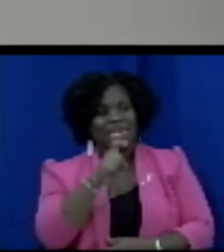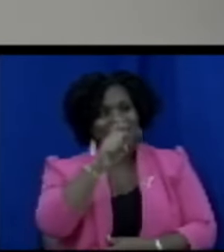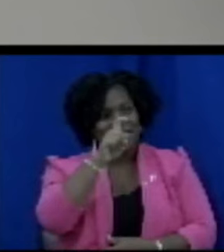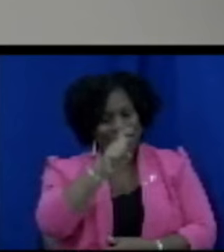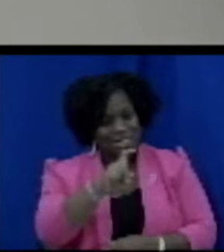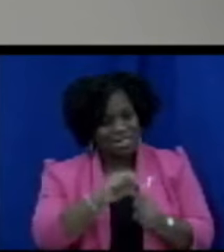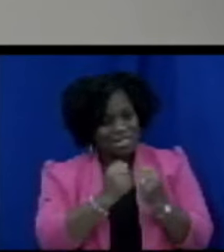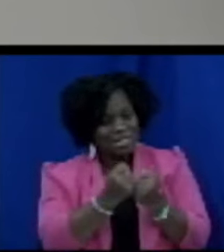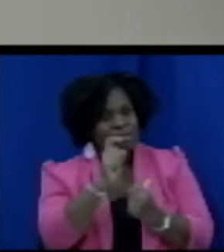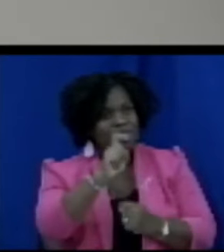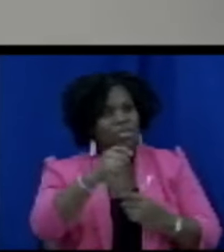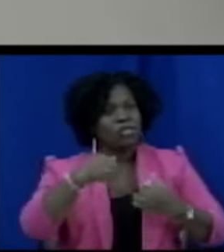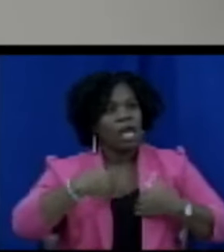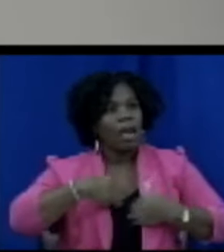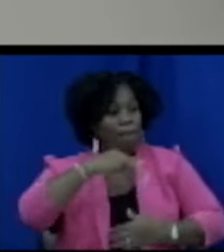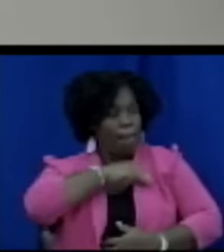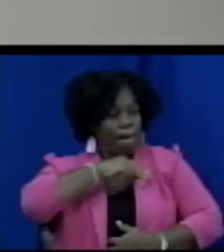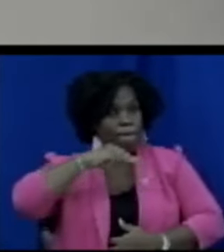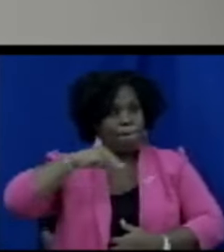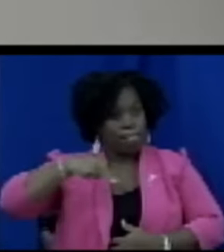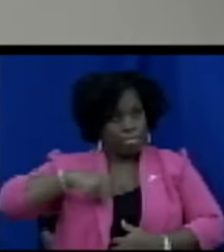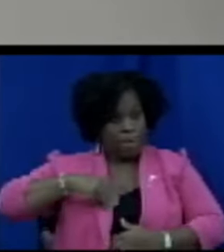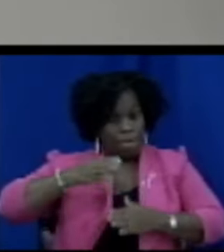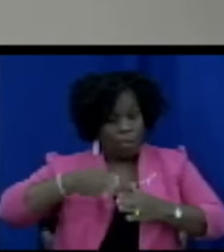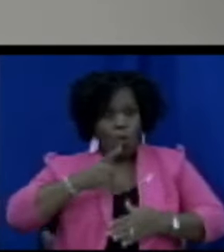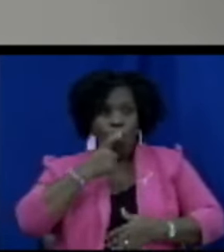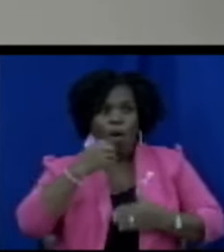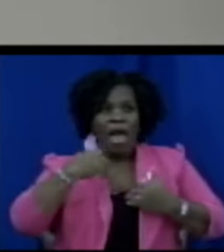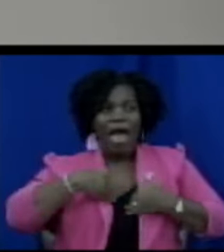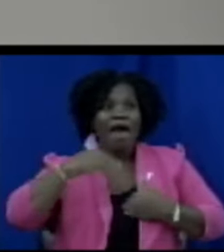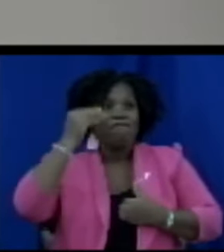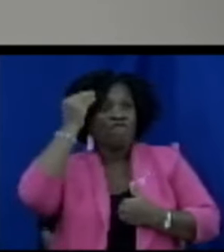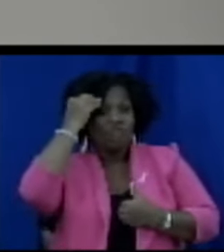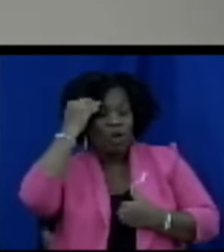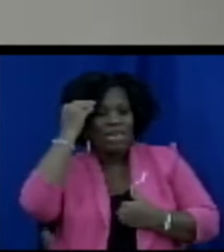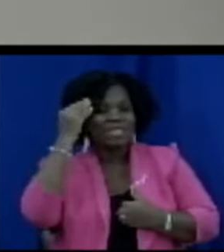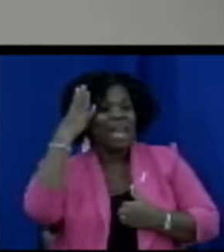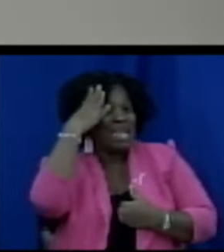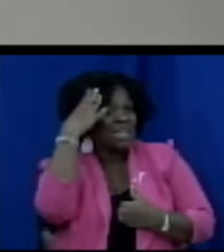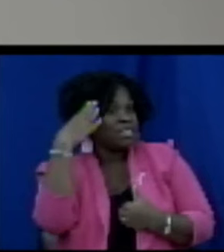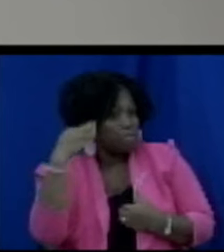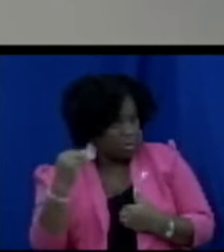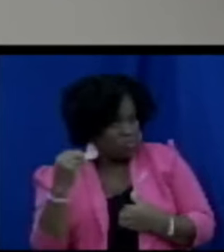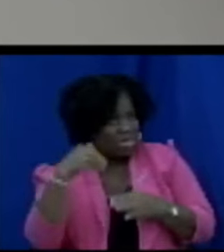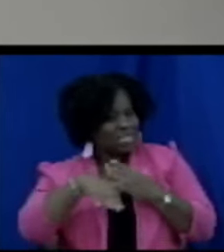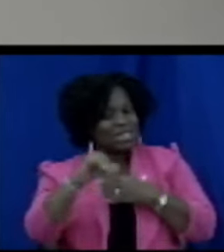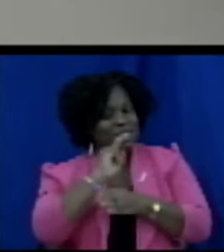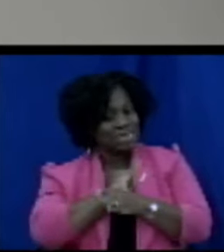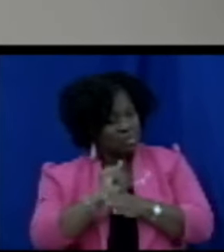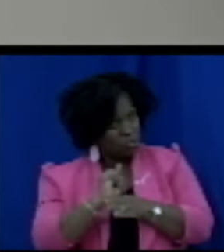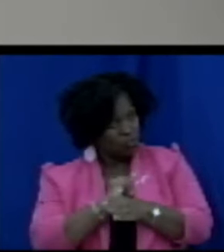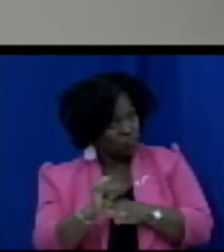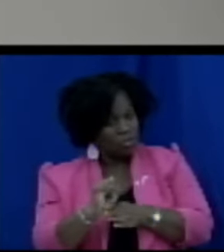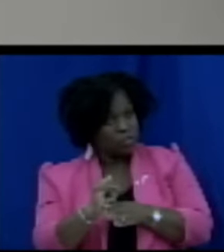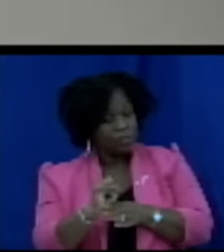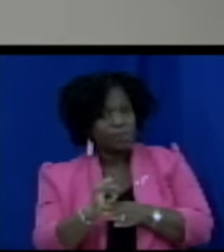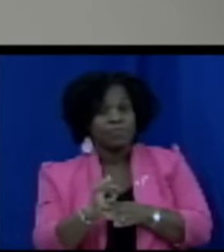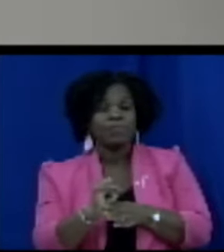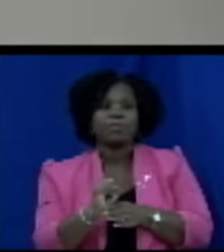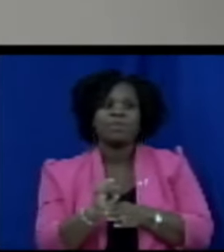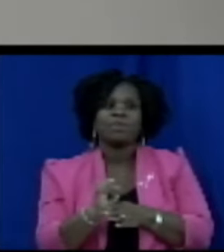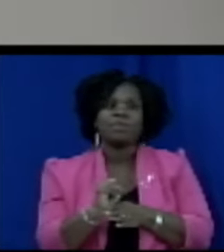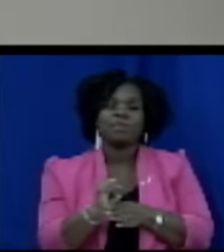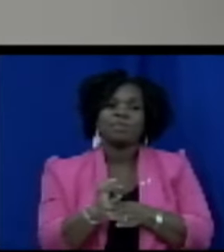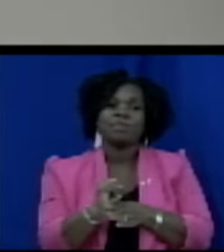a member who has knowledge and experience in the industry or in industry B I should have